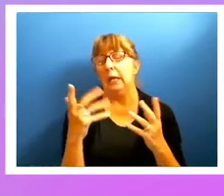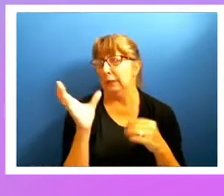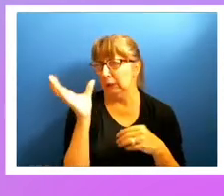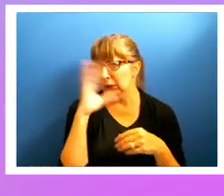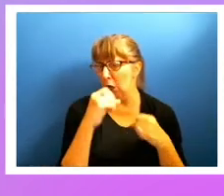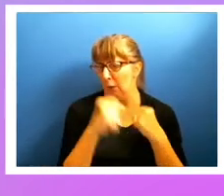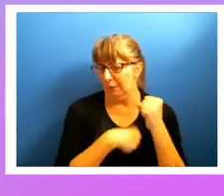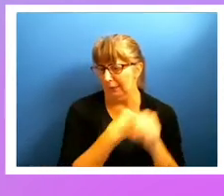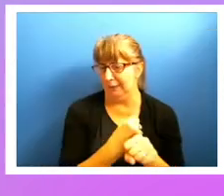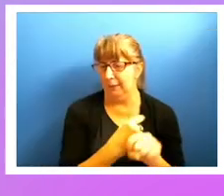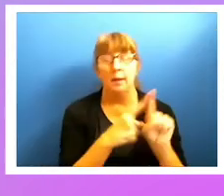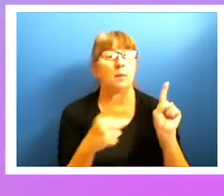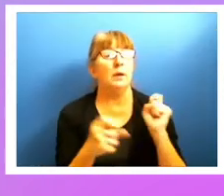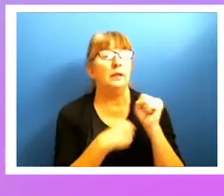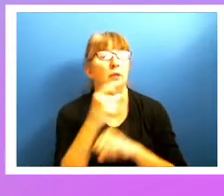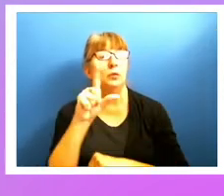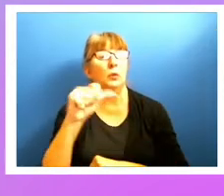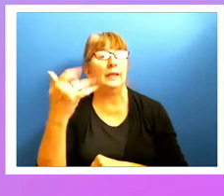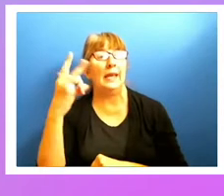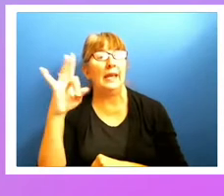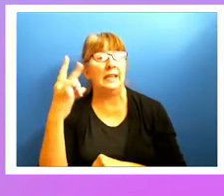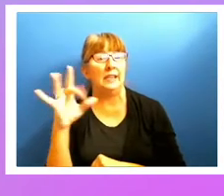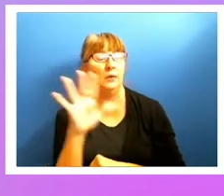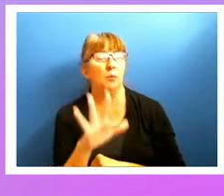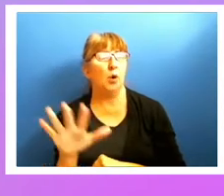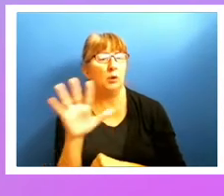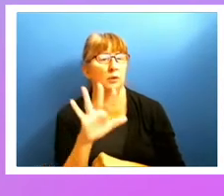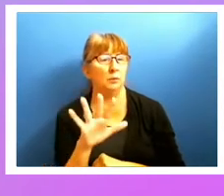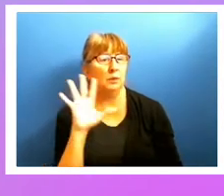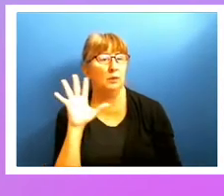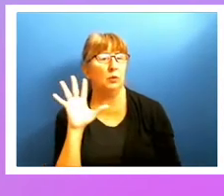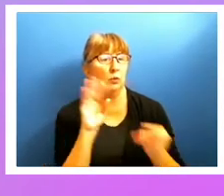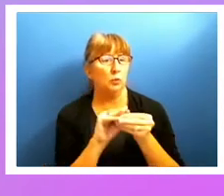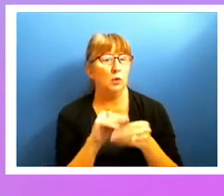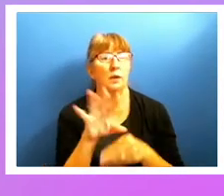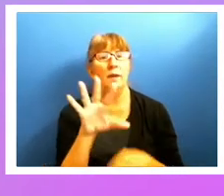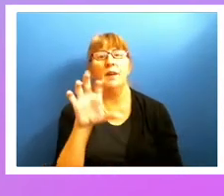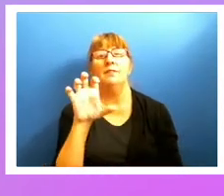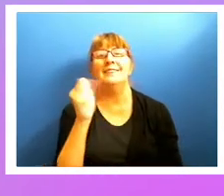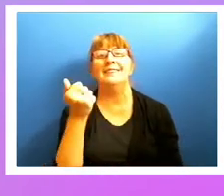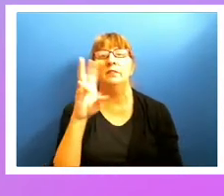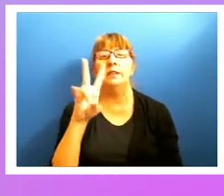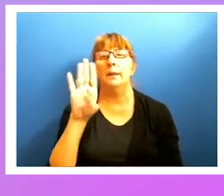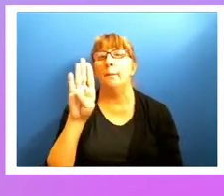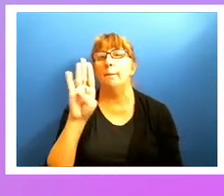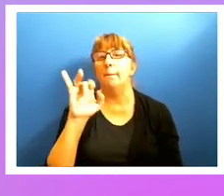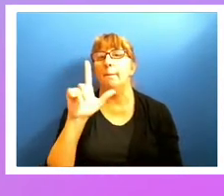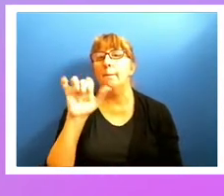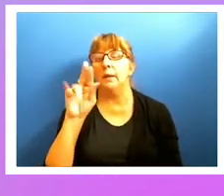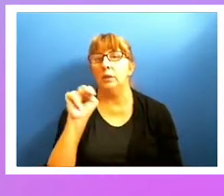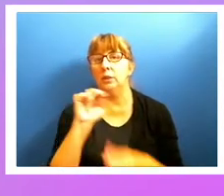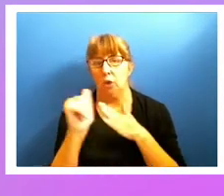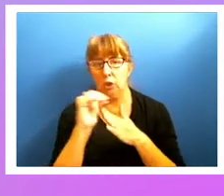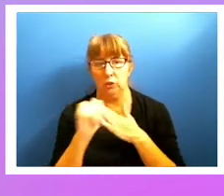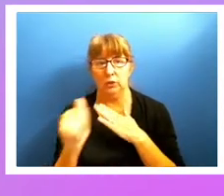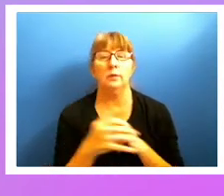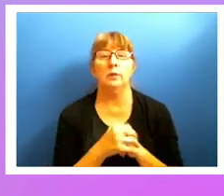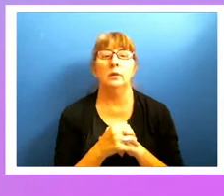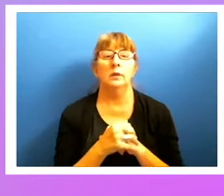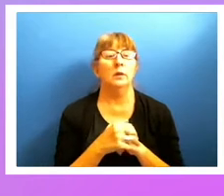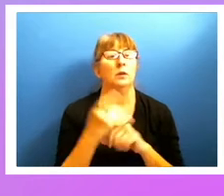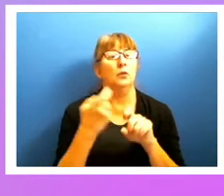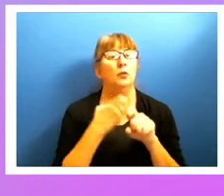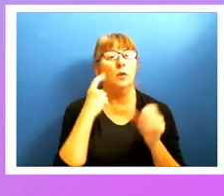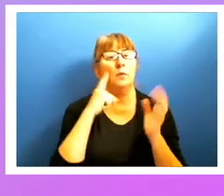in 2018, the approximate total there was $517 billion. So based on some research that Deque did